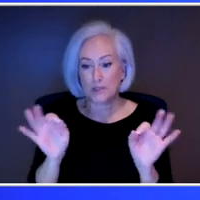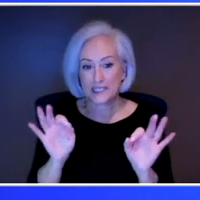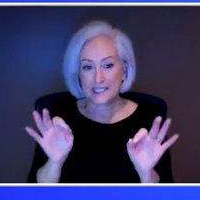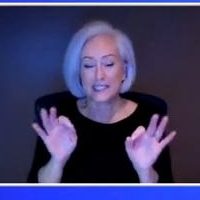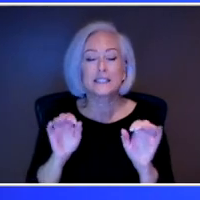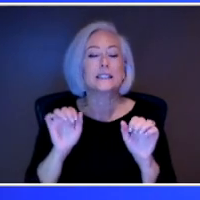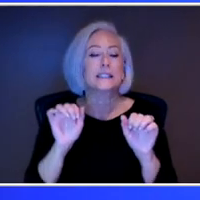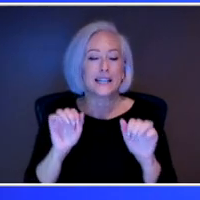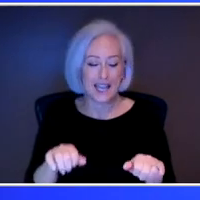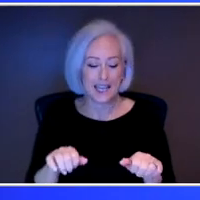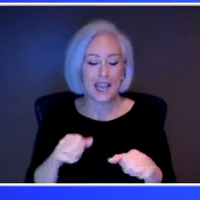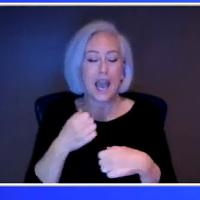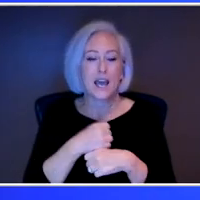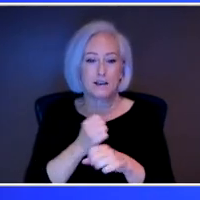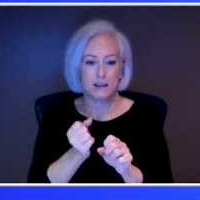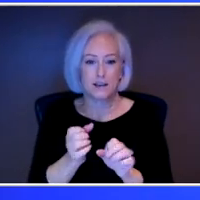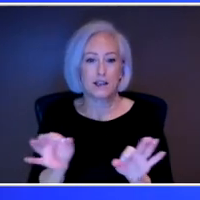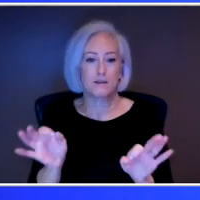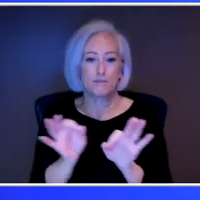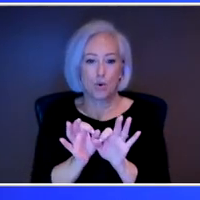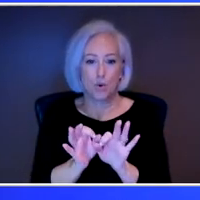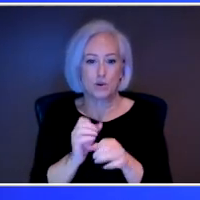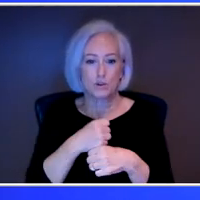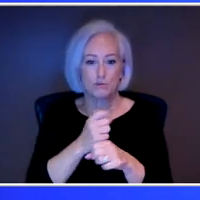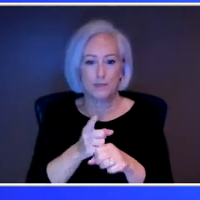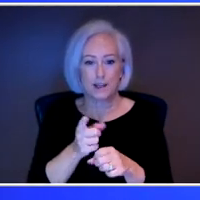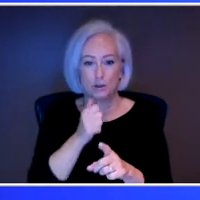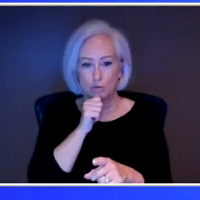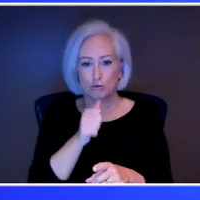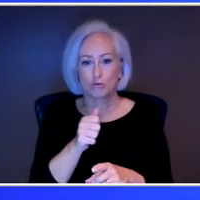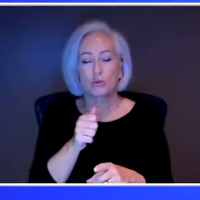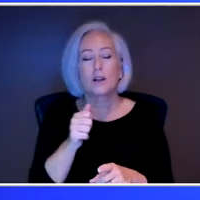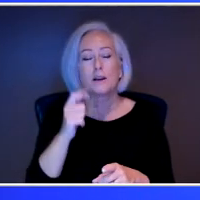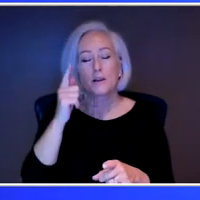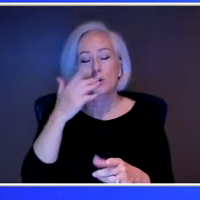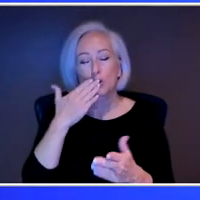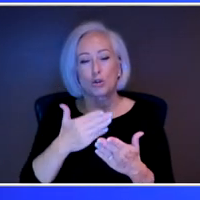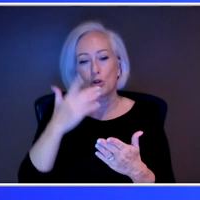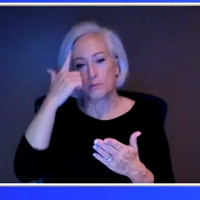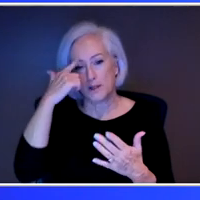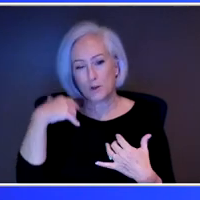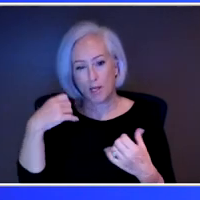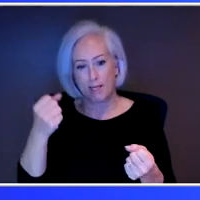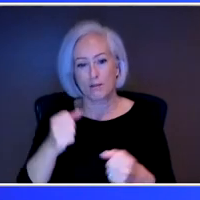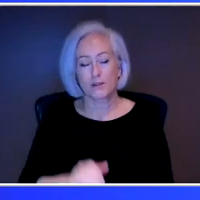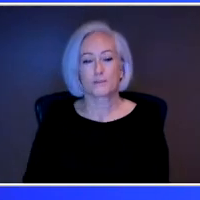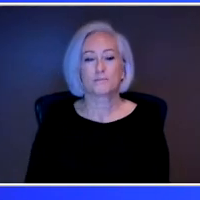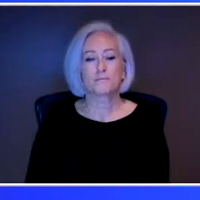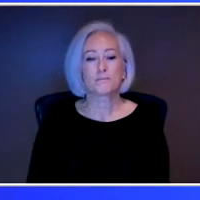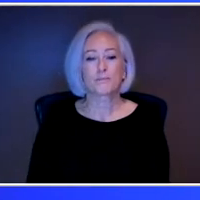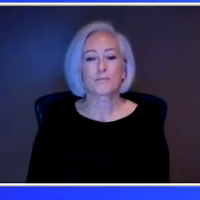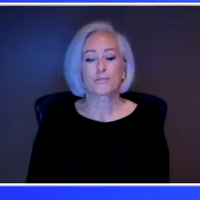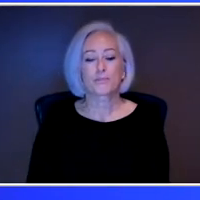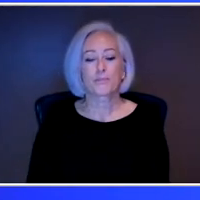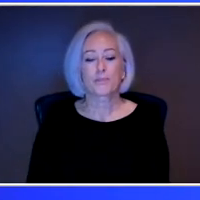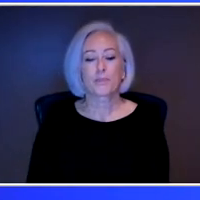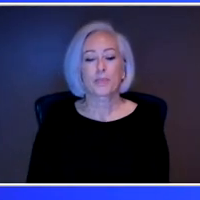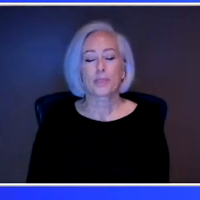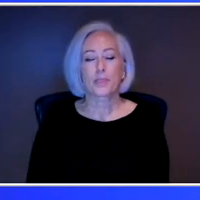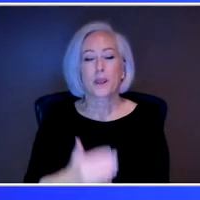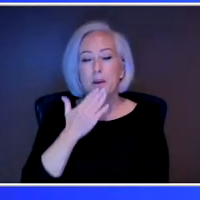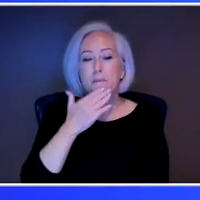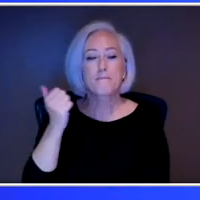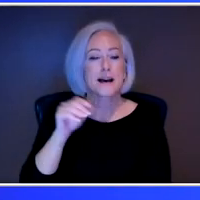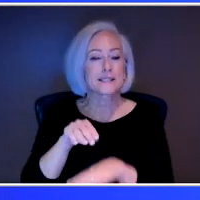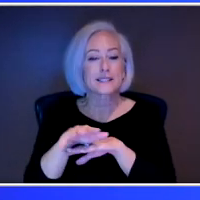putting you back into better mental health. And then my biggest piece of advice is to just be